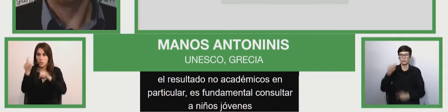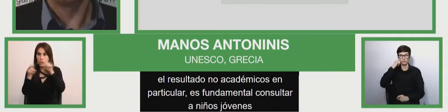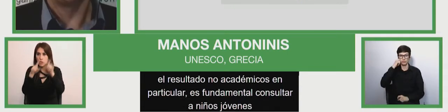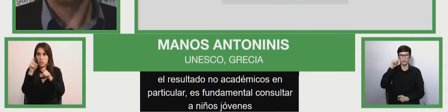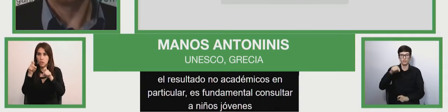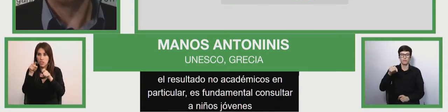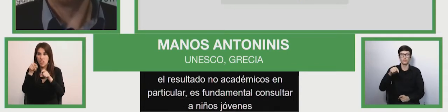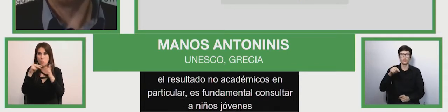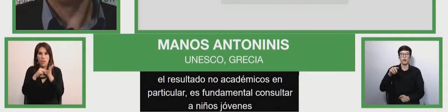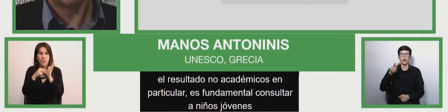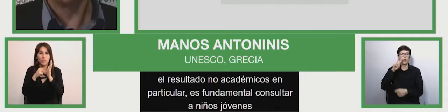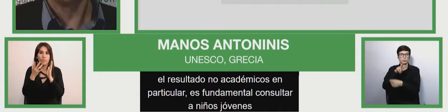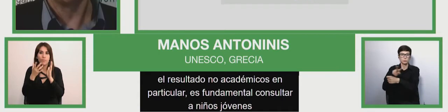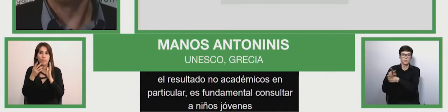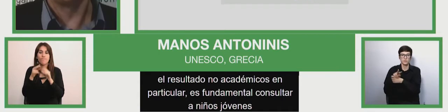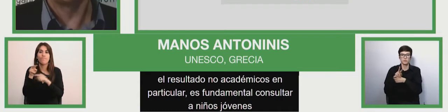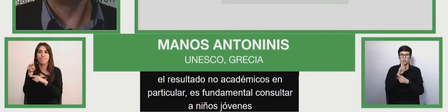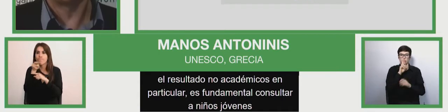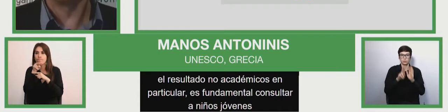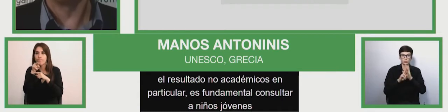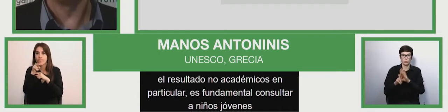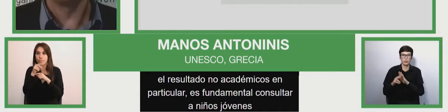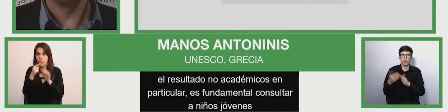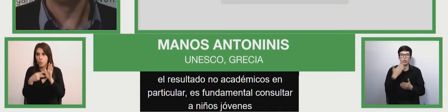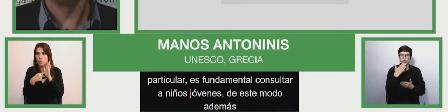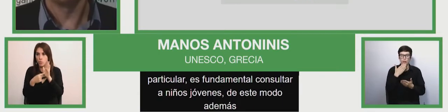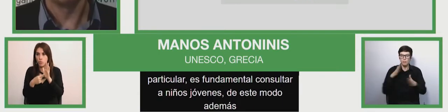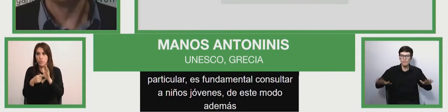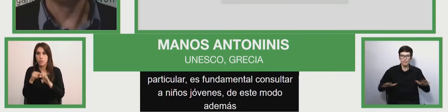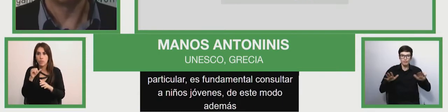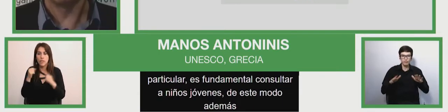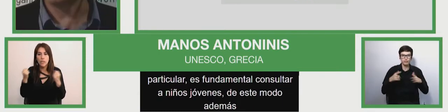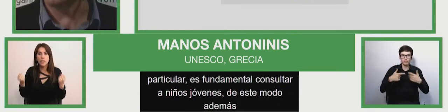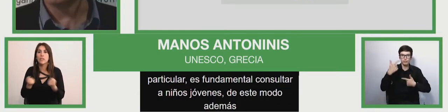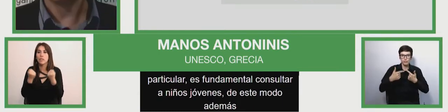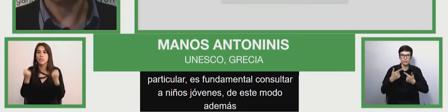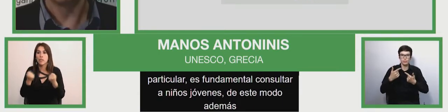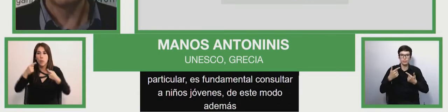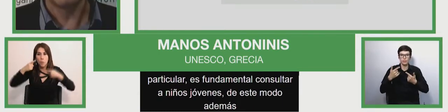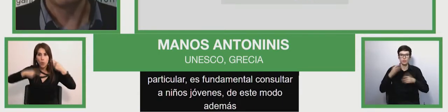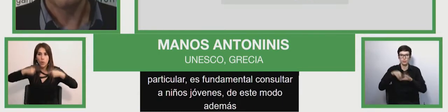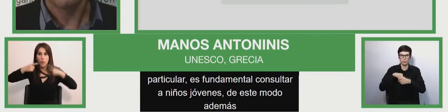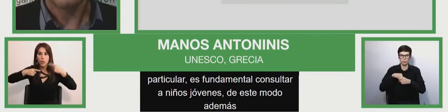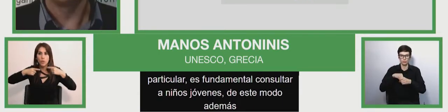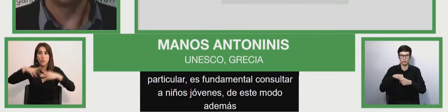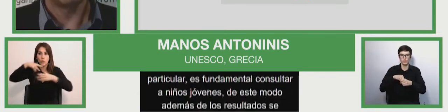inclusive practices, a decisive aspect is to